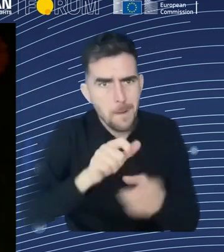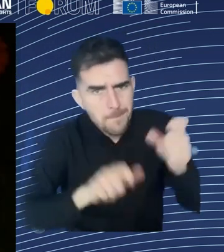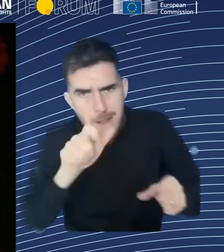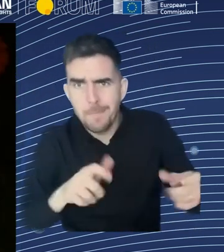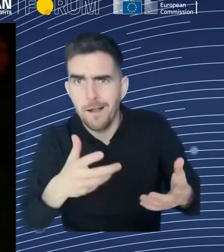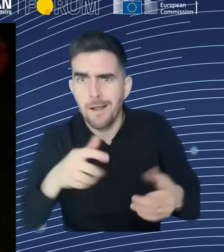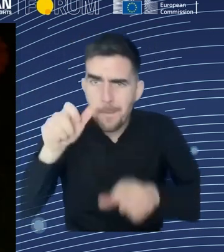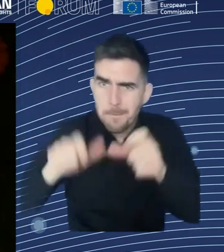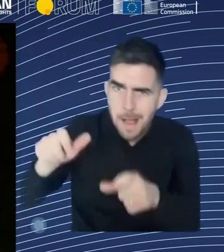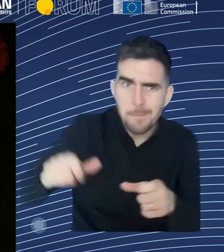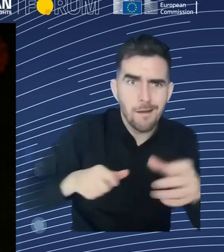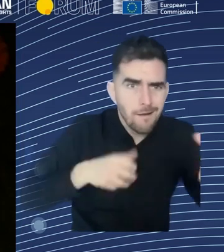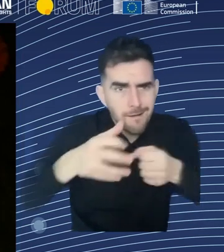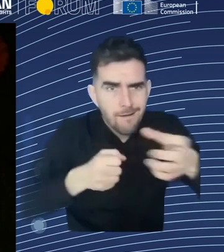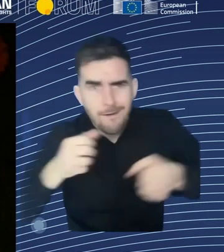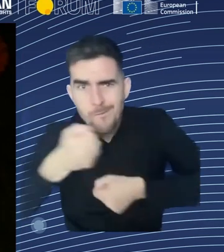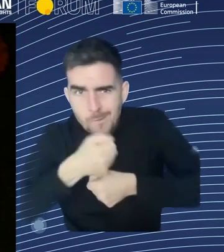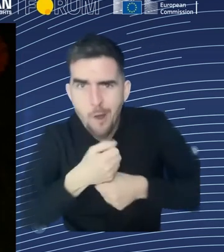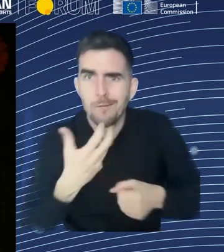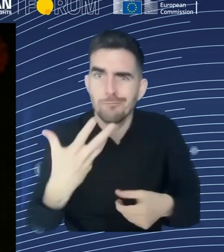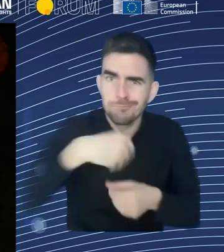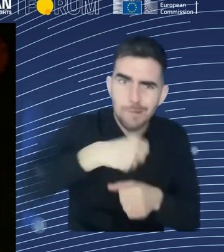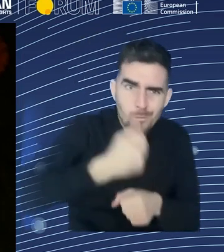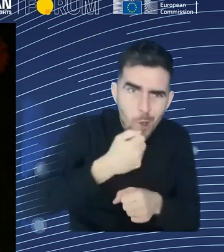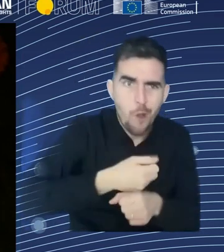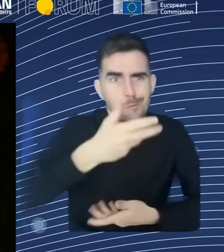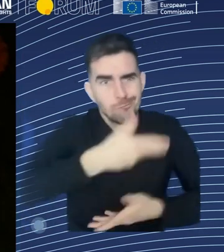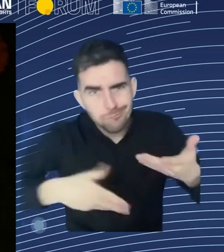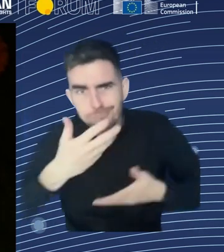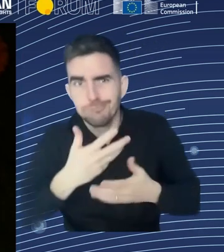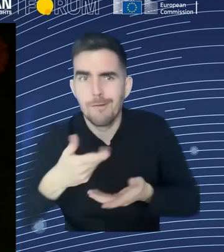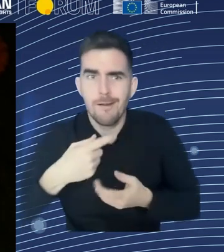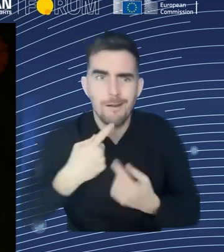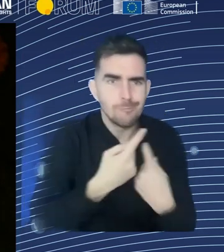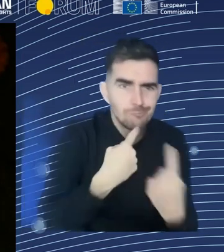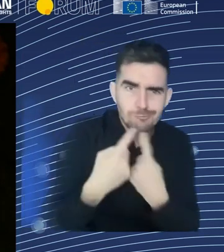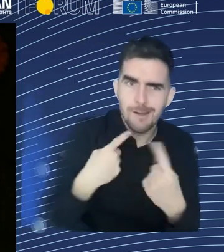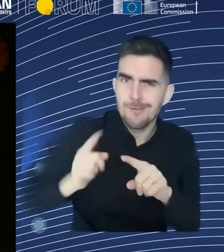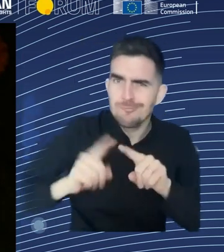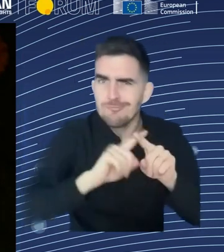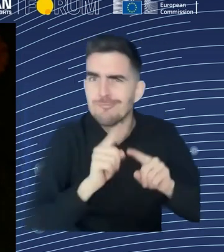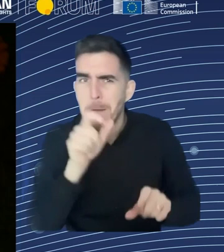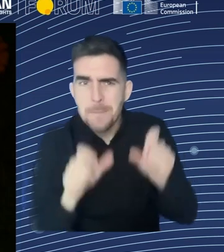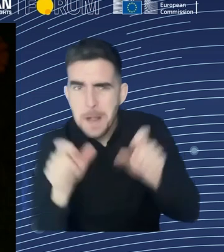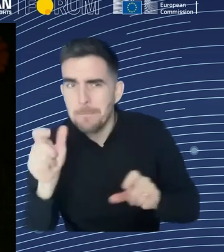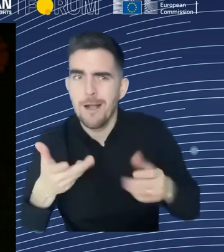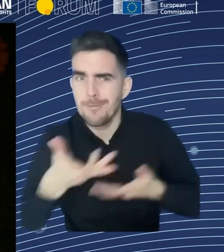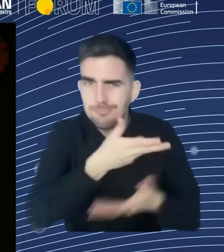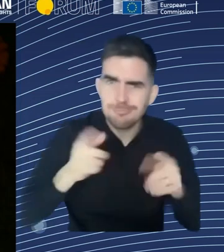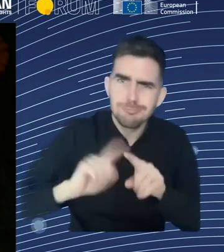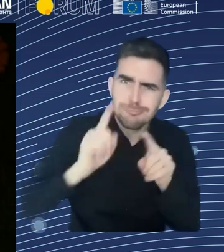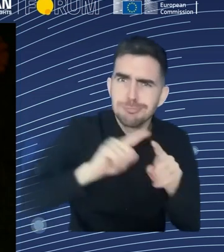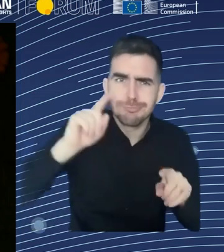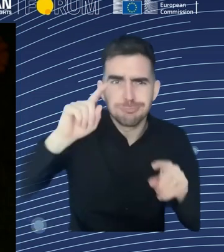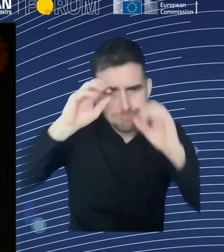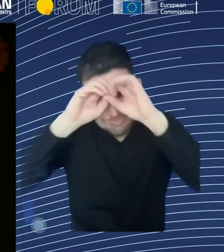thinking in the sense of a different point of view, you know, can also be compromised in that sense, you know, and even if it's